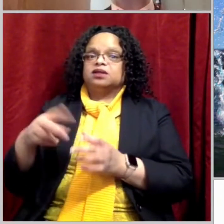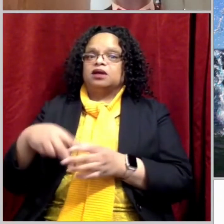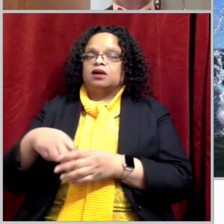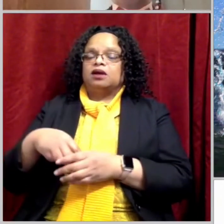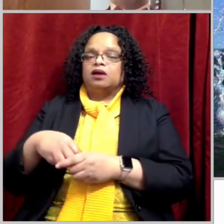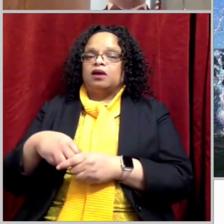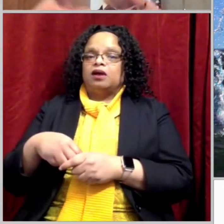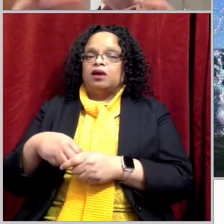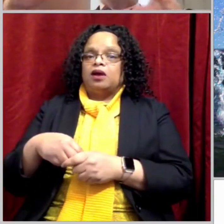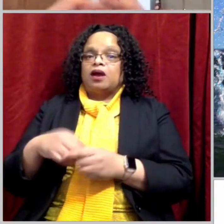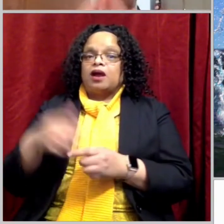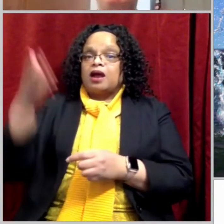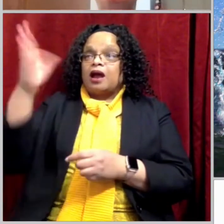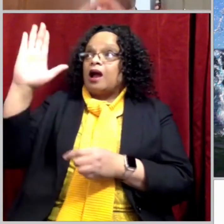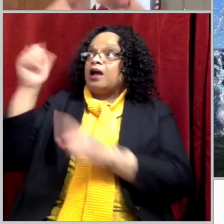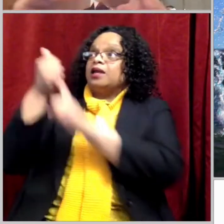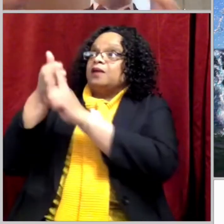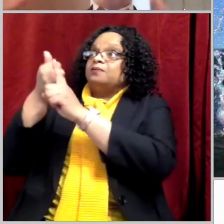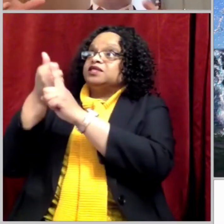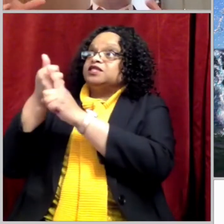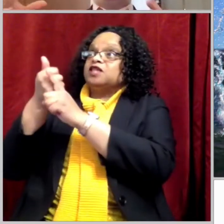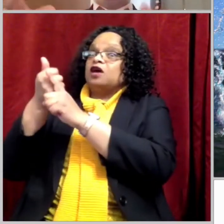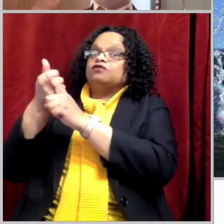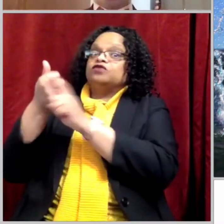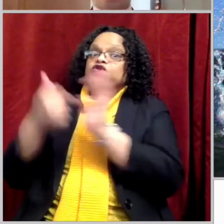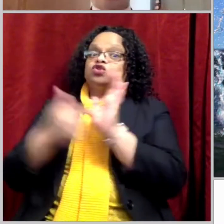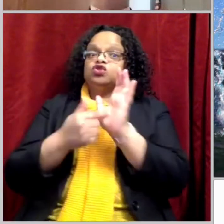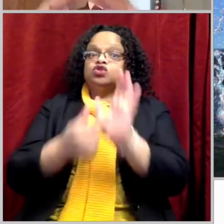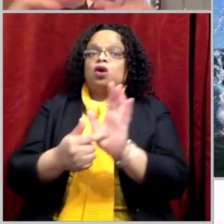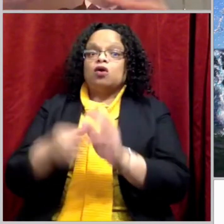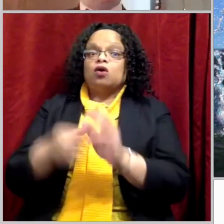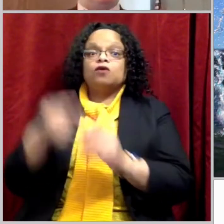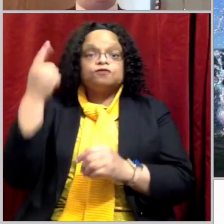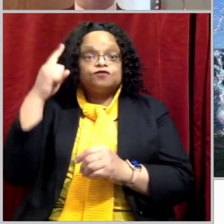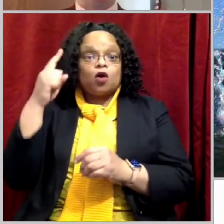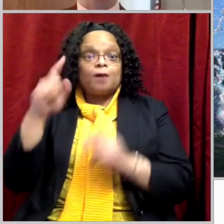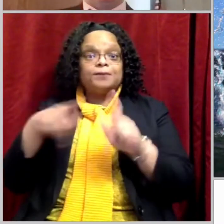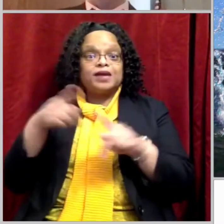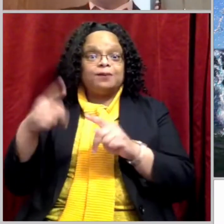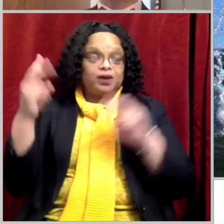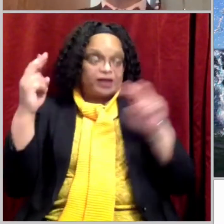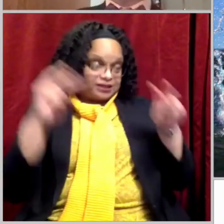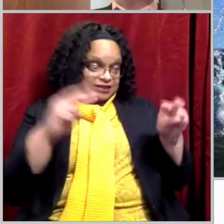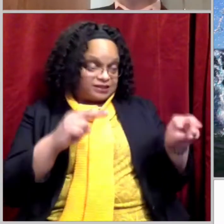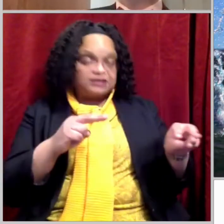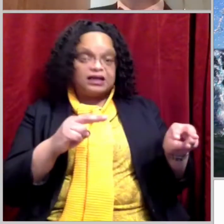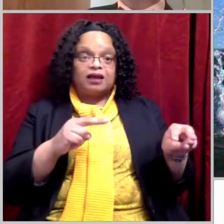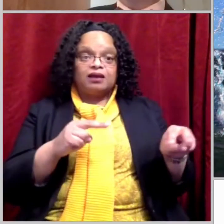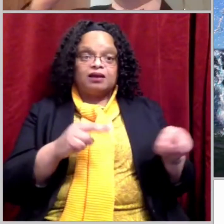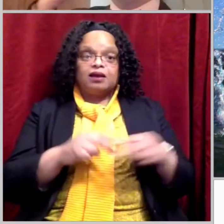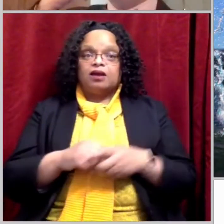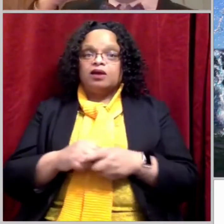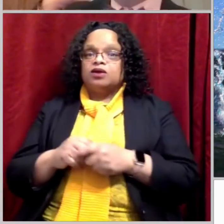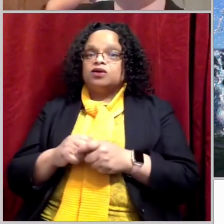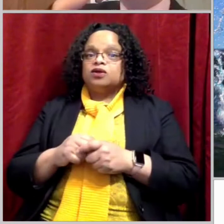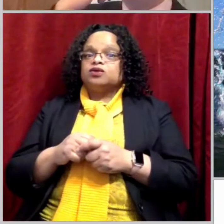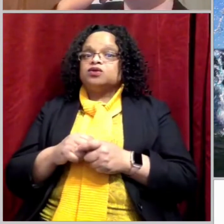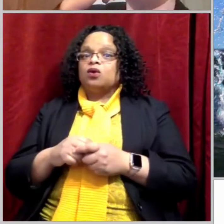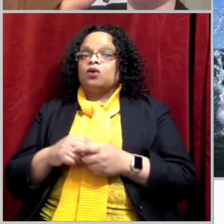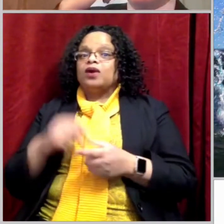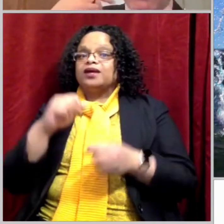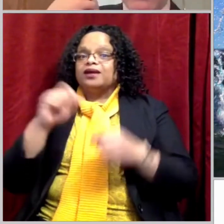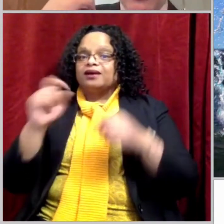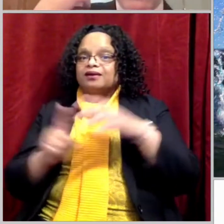case, God made it manifest. He made it visible. And not just visible, but audible.